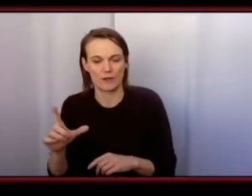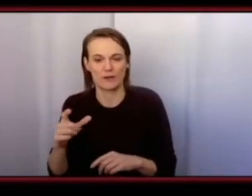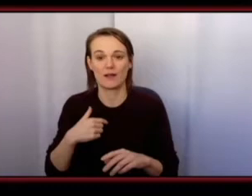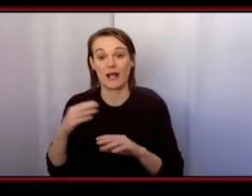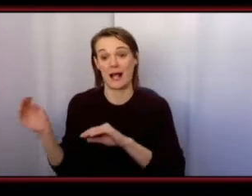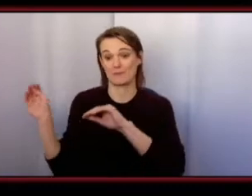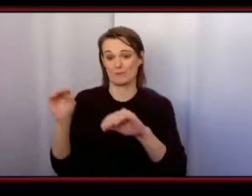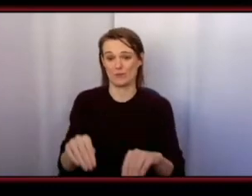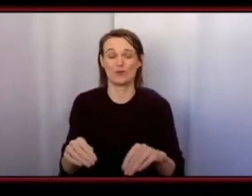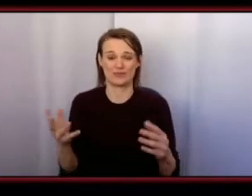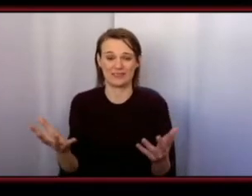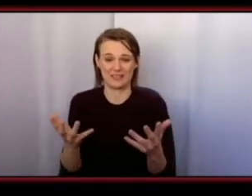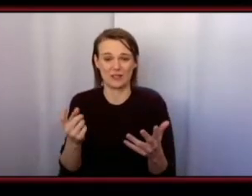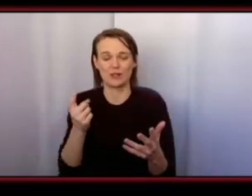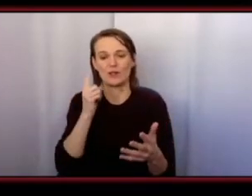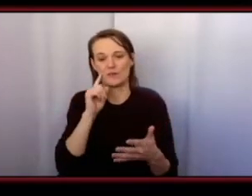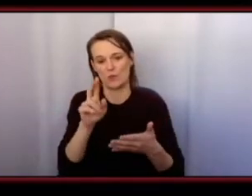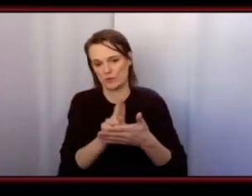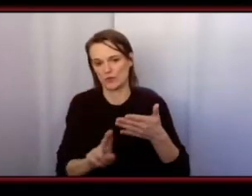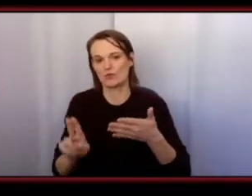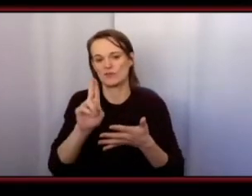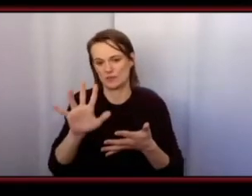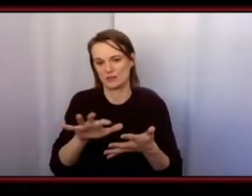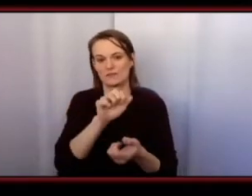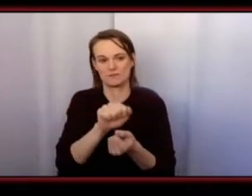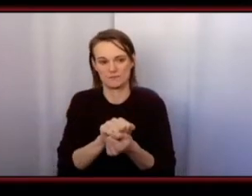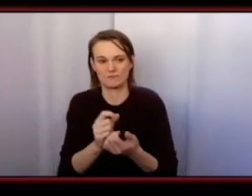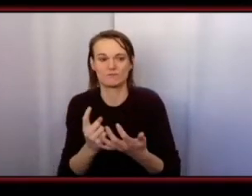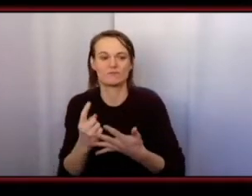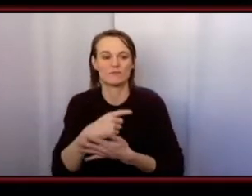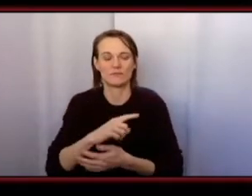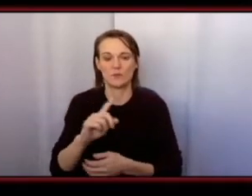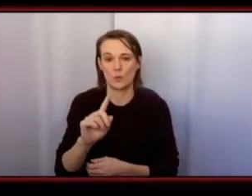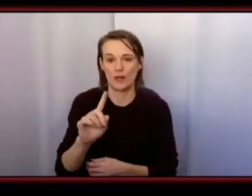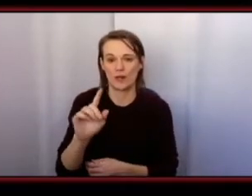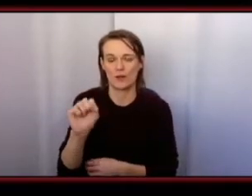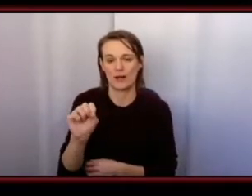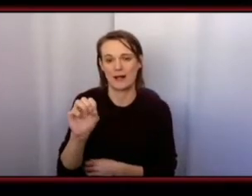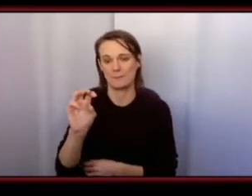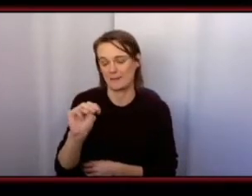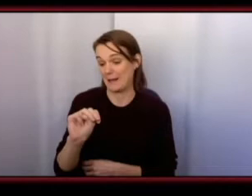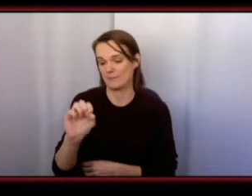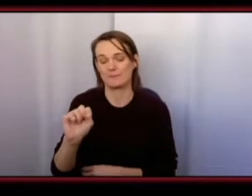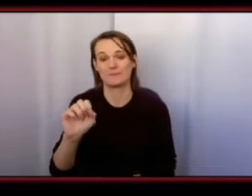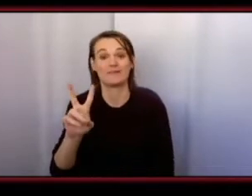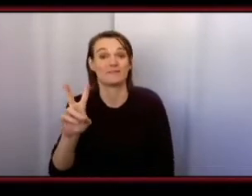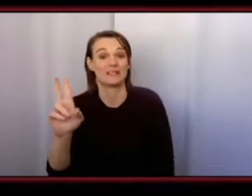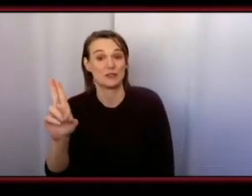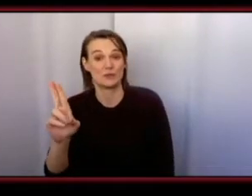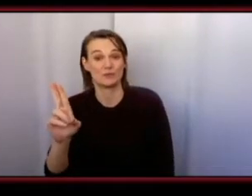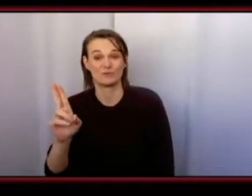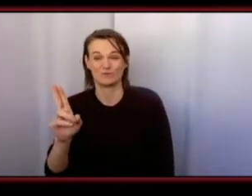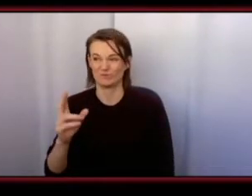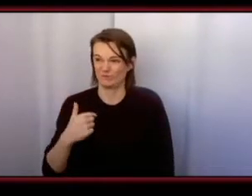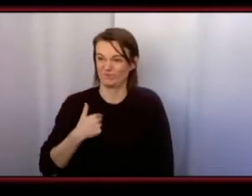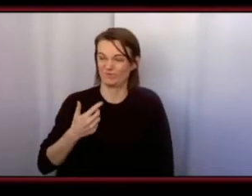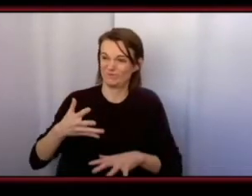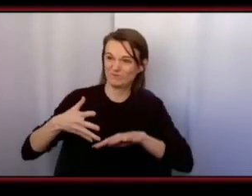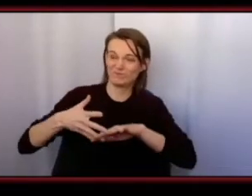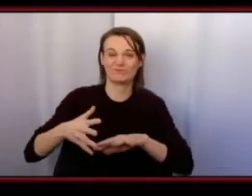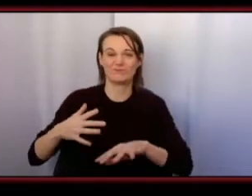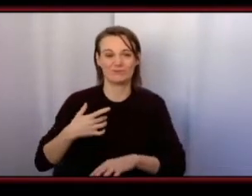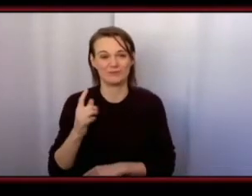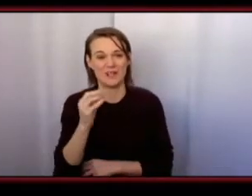to finish my university education at mount st vincent and felt like home here so i stayed